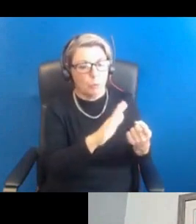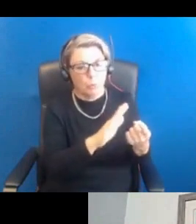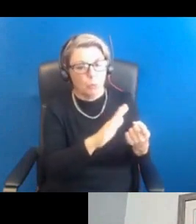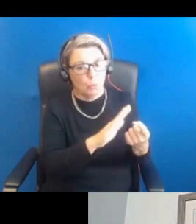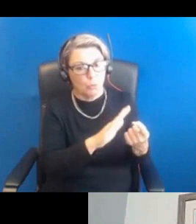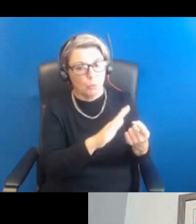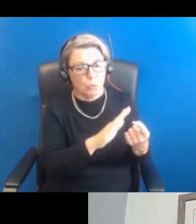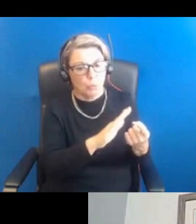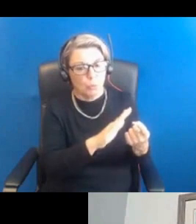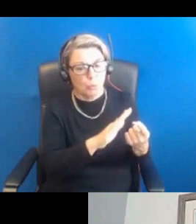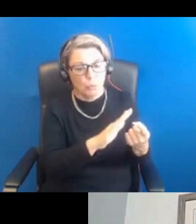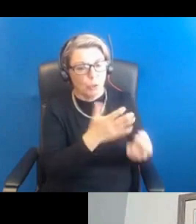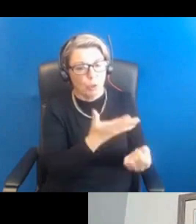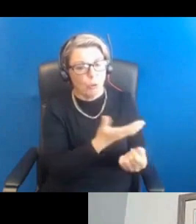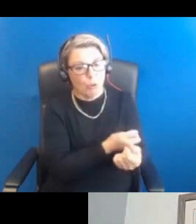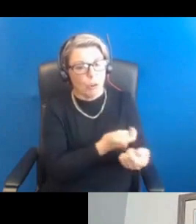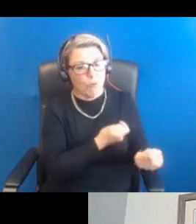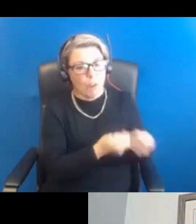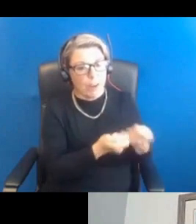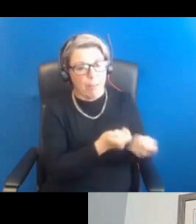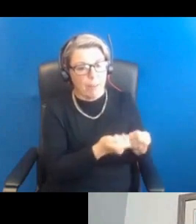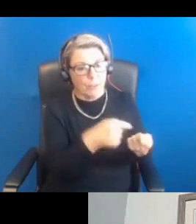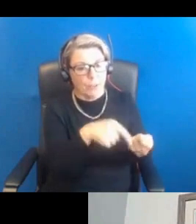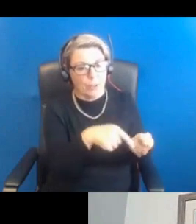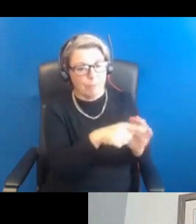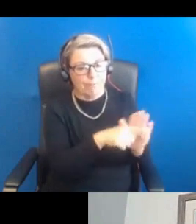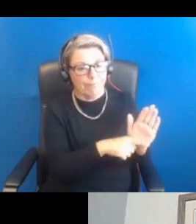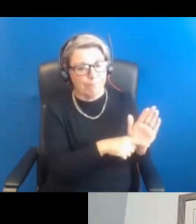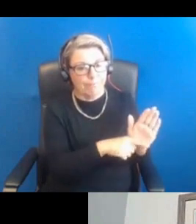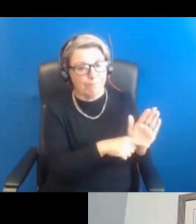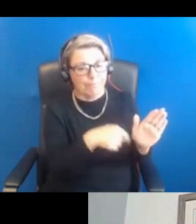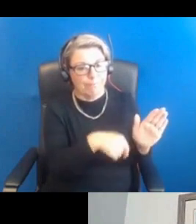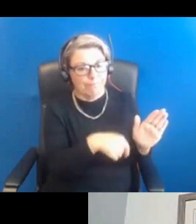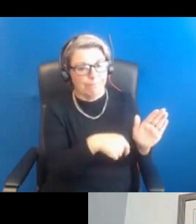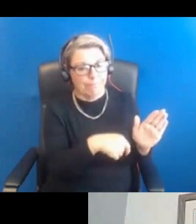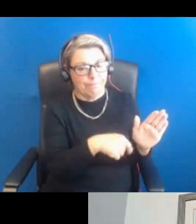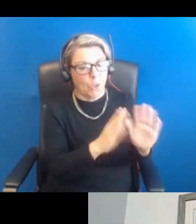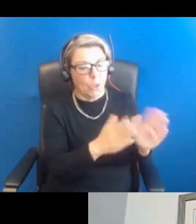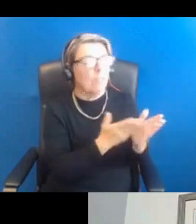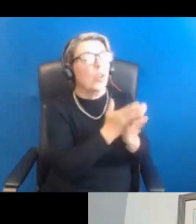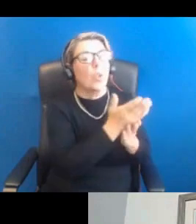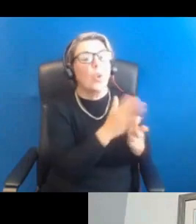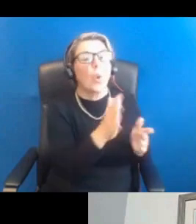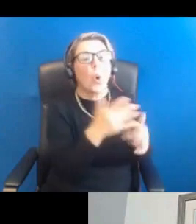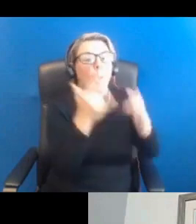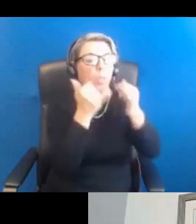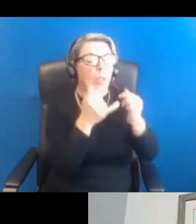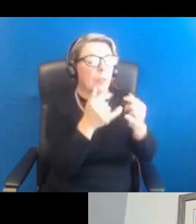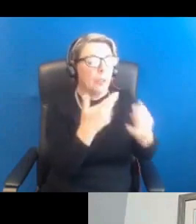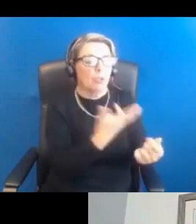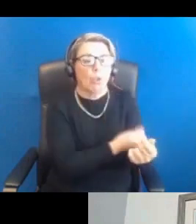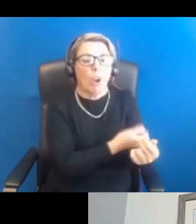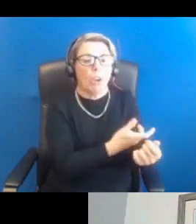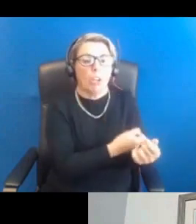drug regulation. And that means that that they they don't have to go through all the full drug regulators.